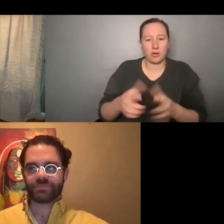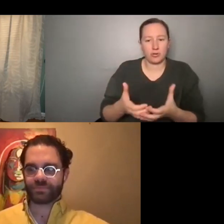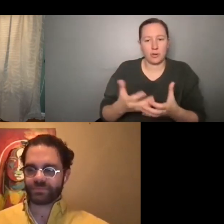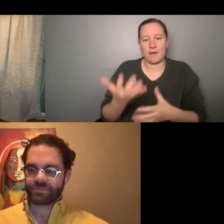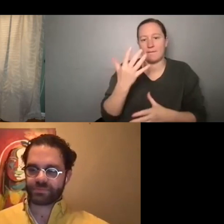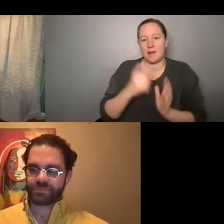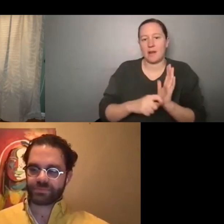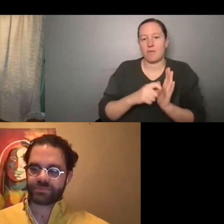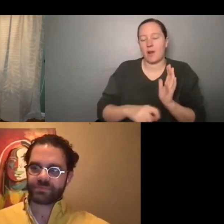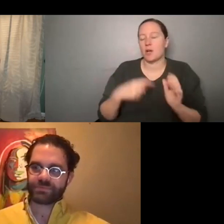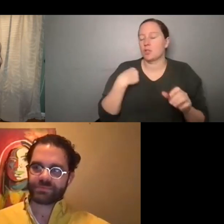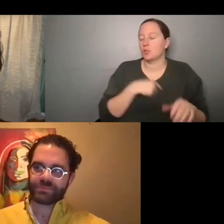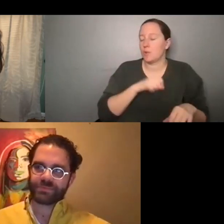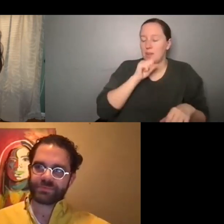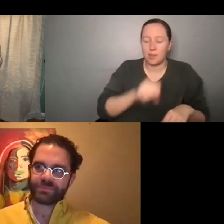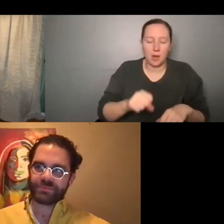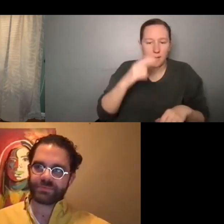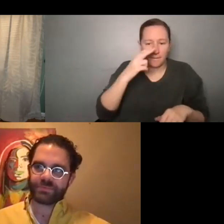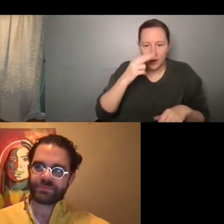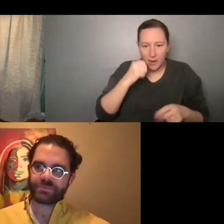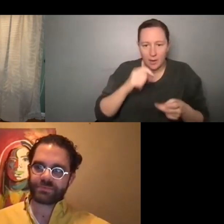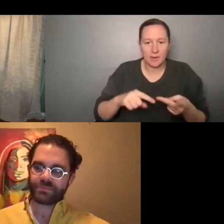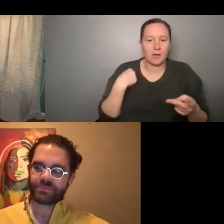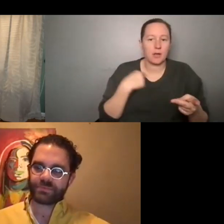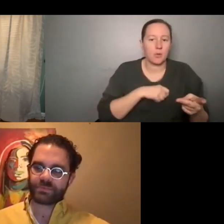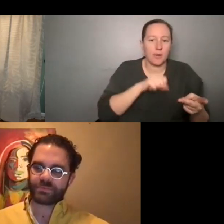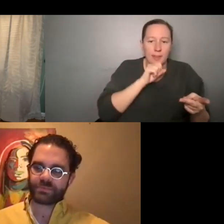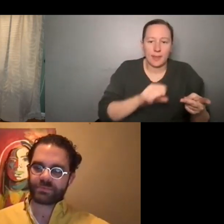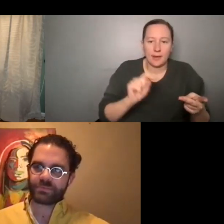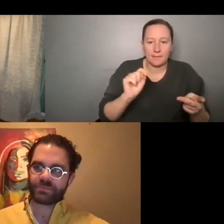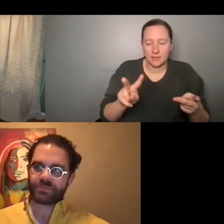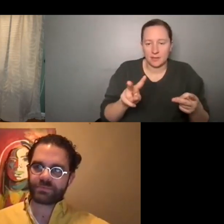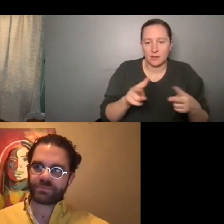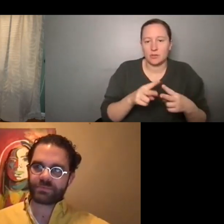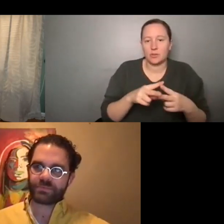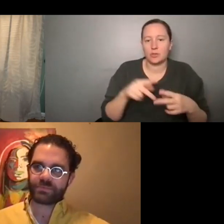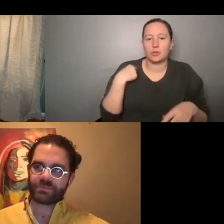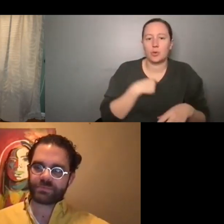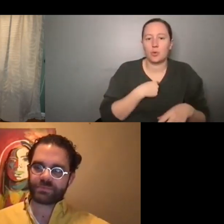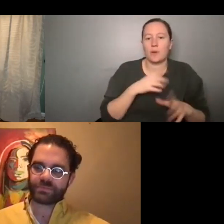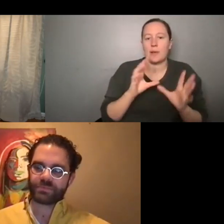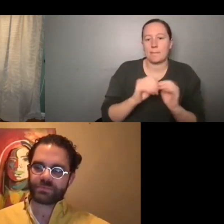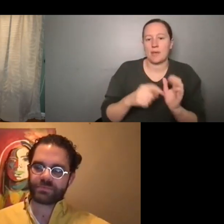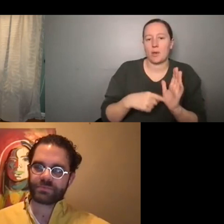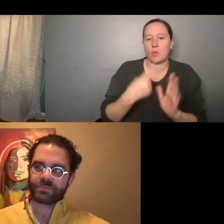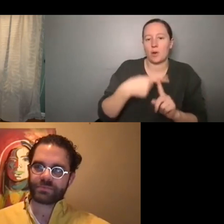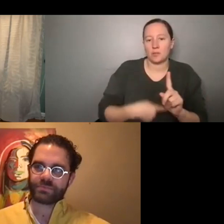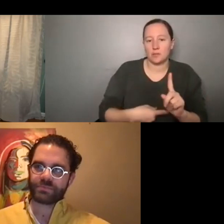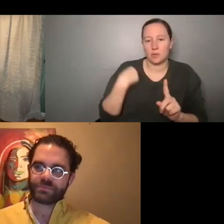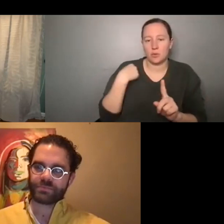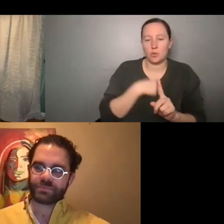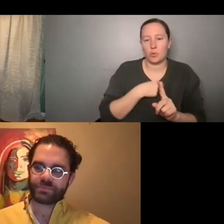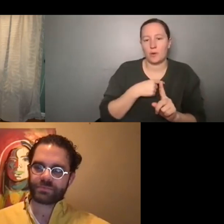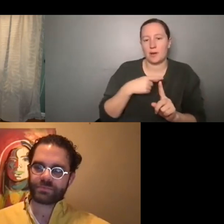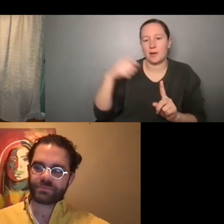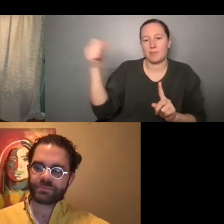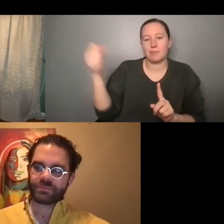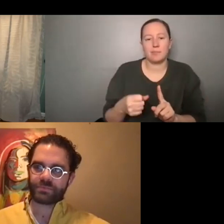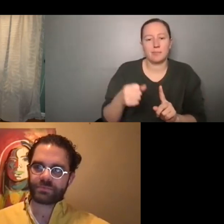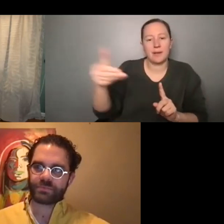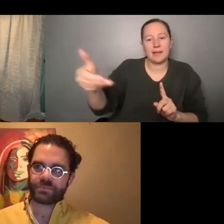love comedy. We're all, we all love TV. And so we meet once a month and we bring on guests,